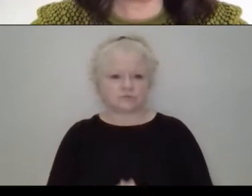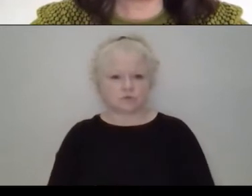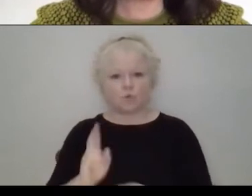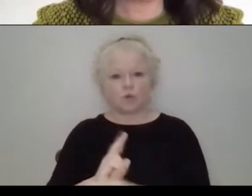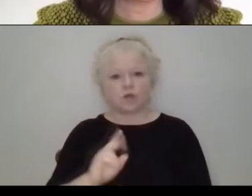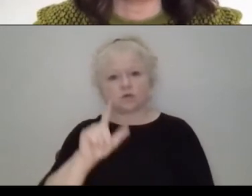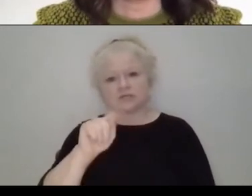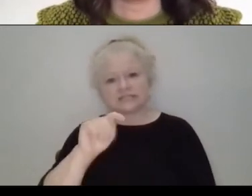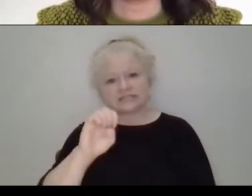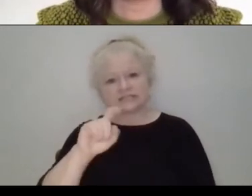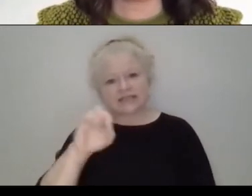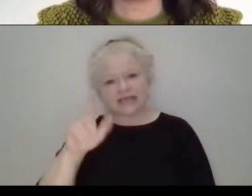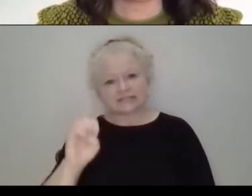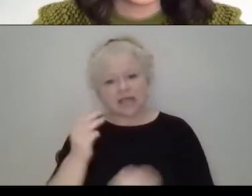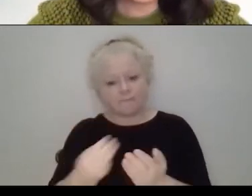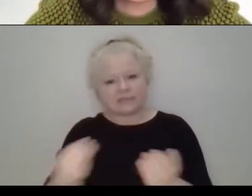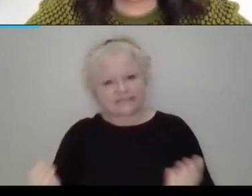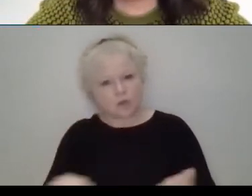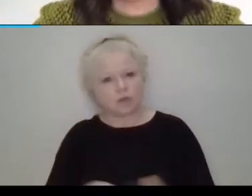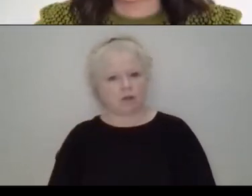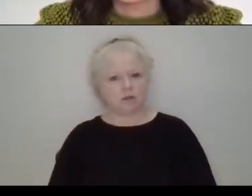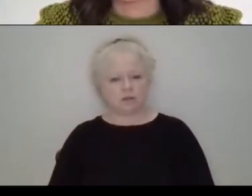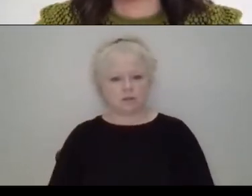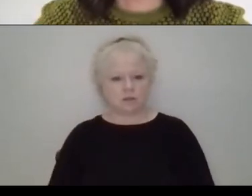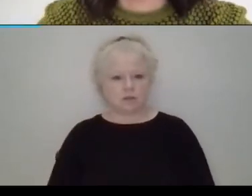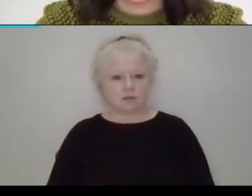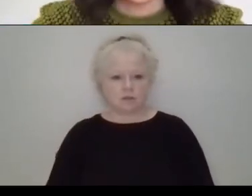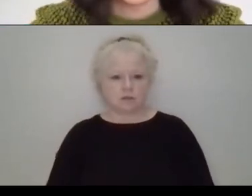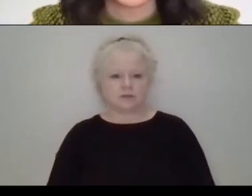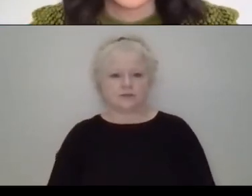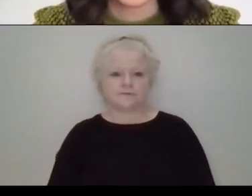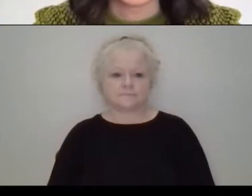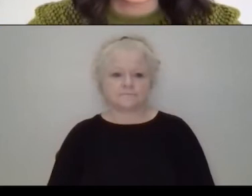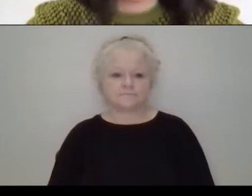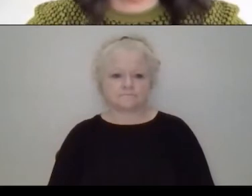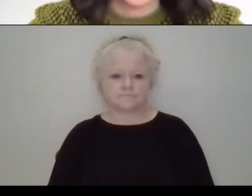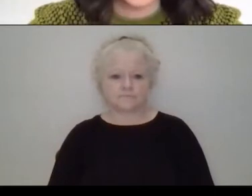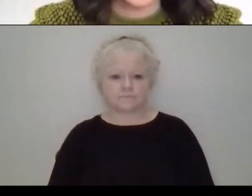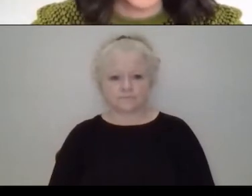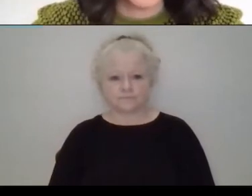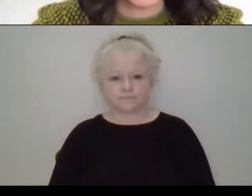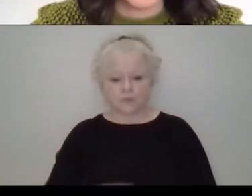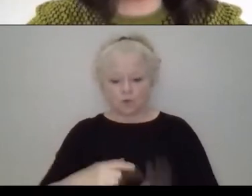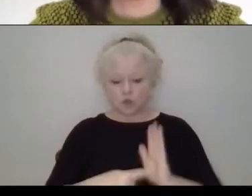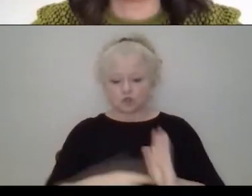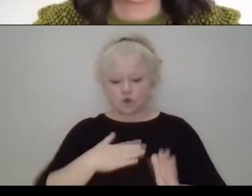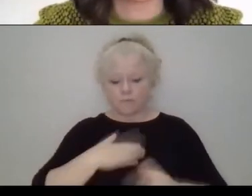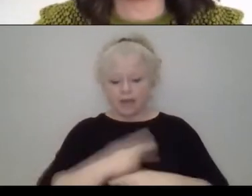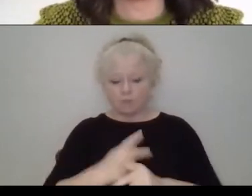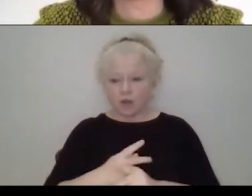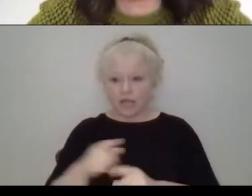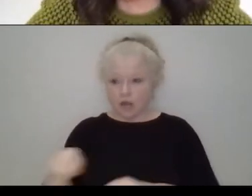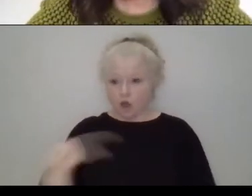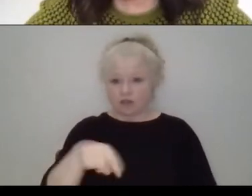textiles and that diversity. I, I trying to reflect it in, in my products and in the way we work to